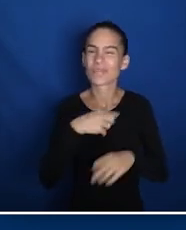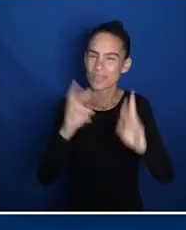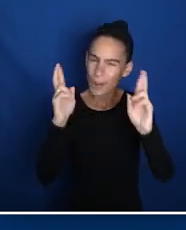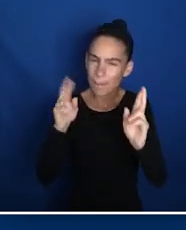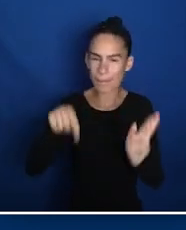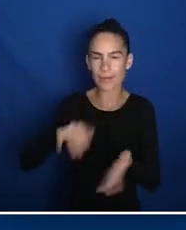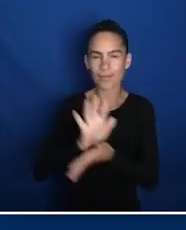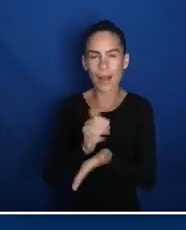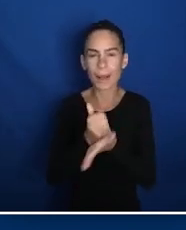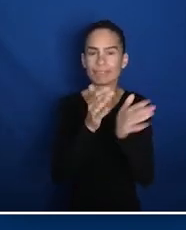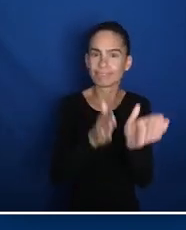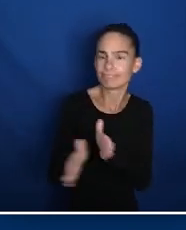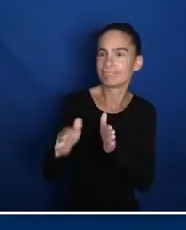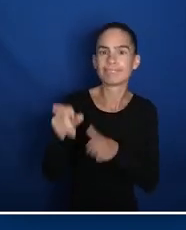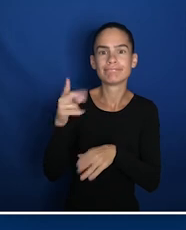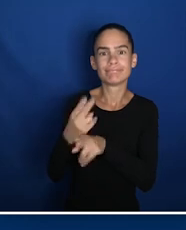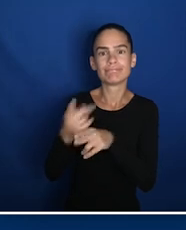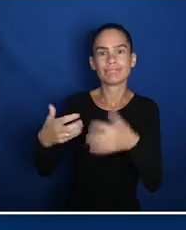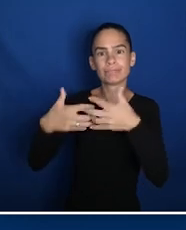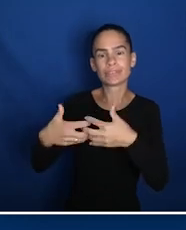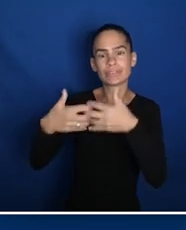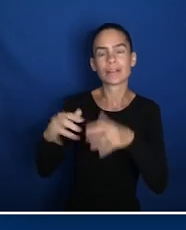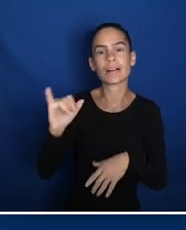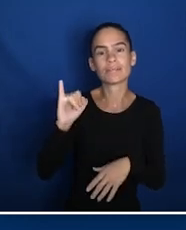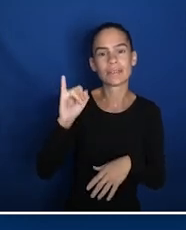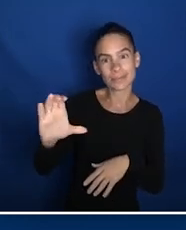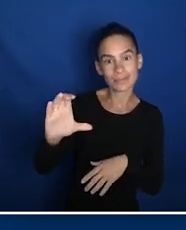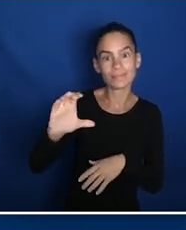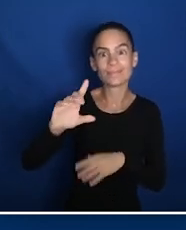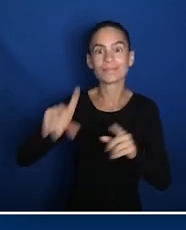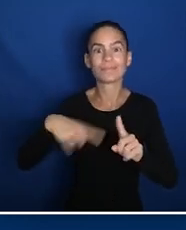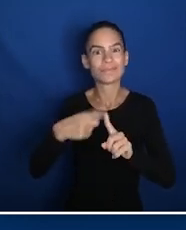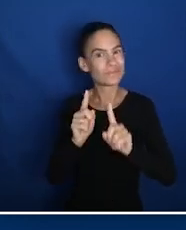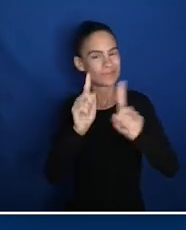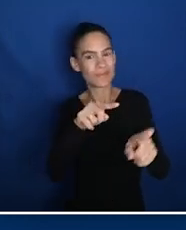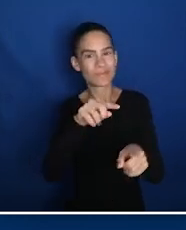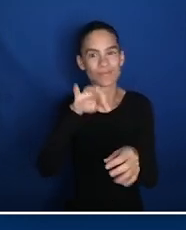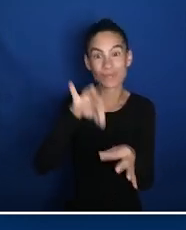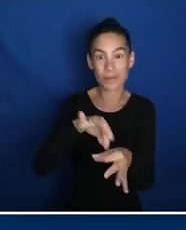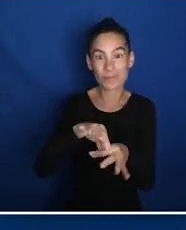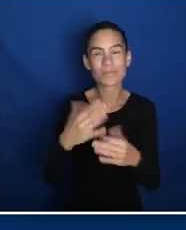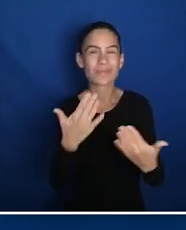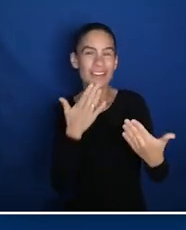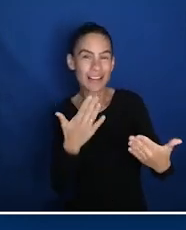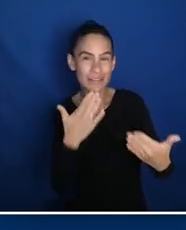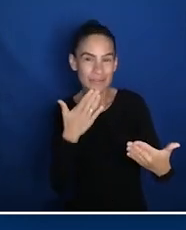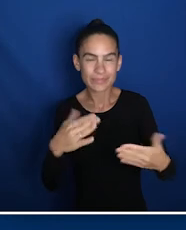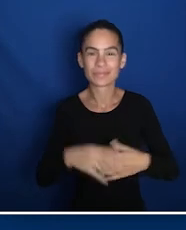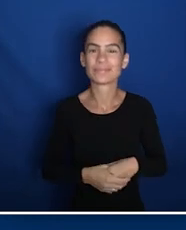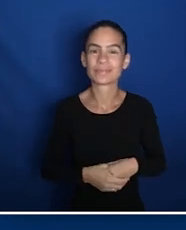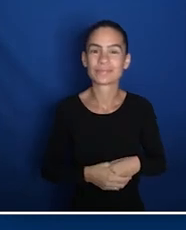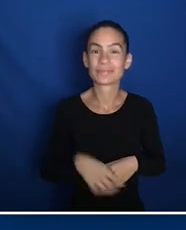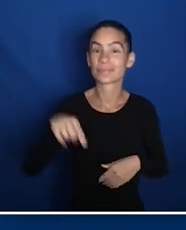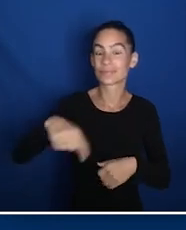We hope that this video helped prepare you for using the ImageCast machine when you go to vote in upcoming elections. Thank